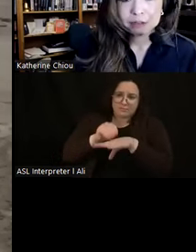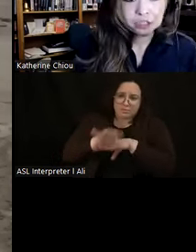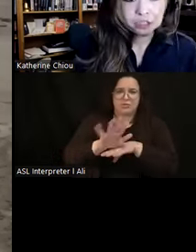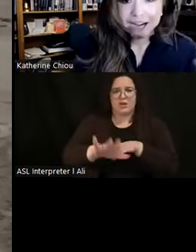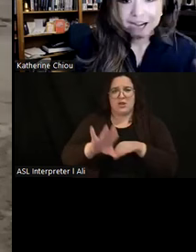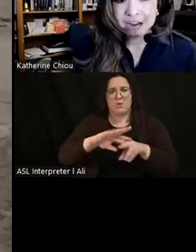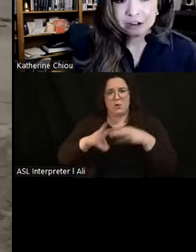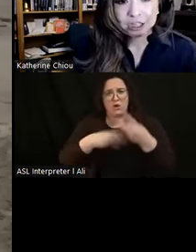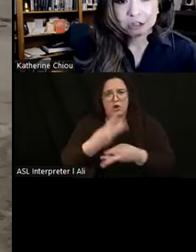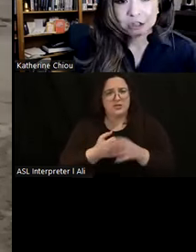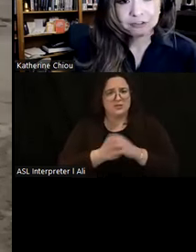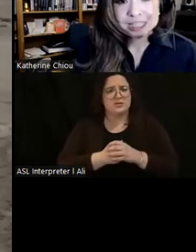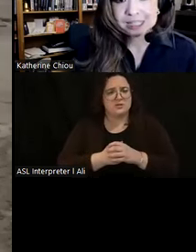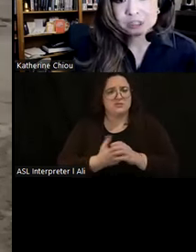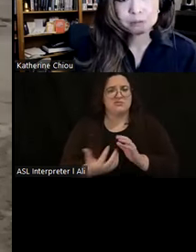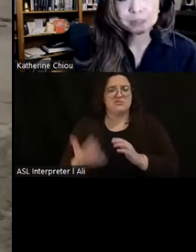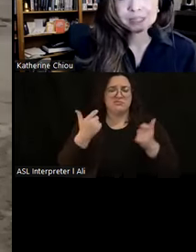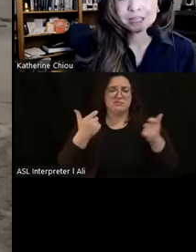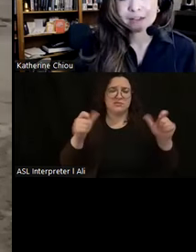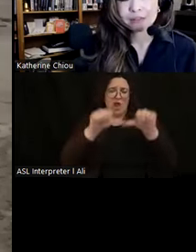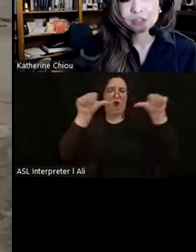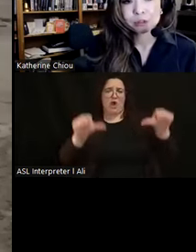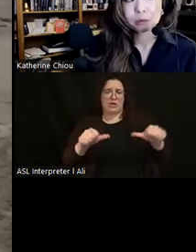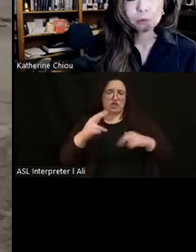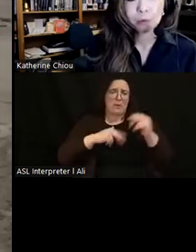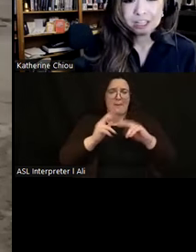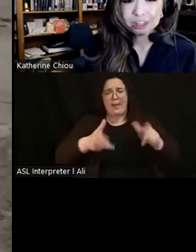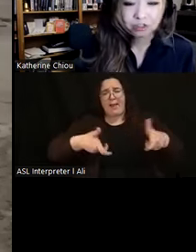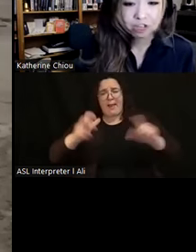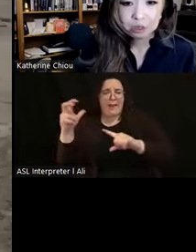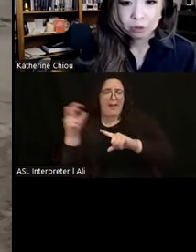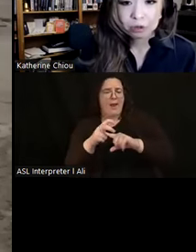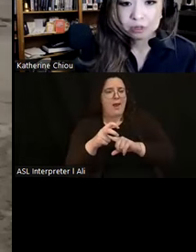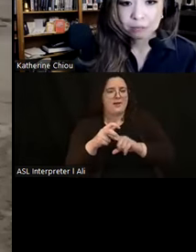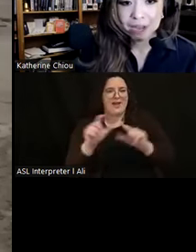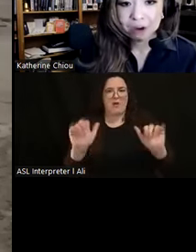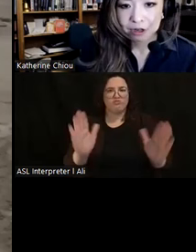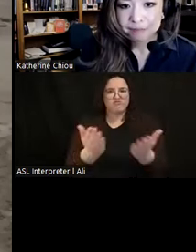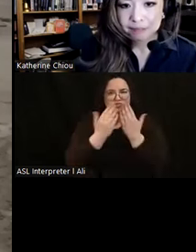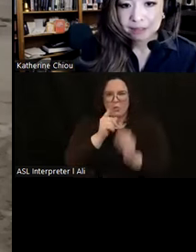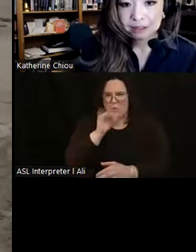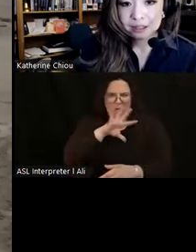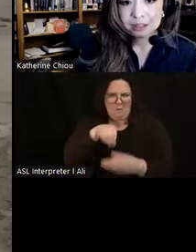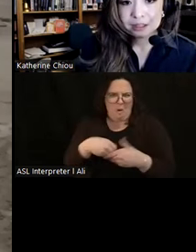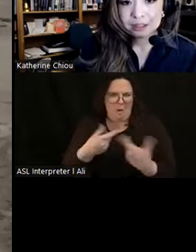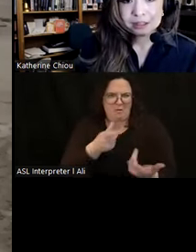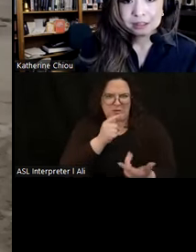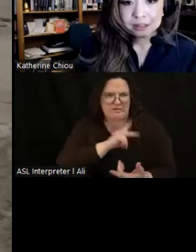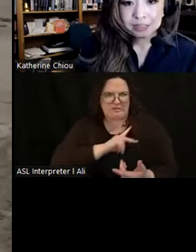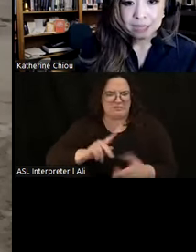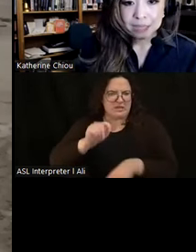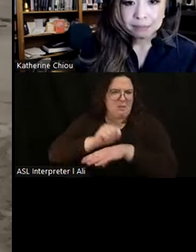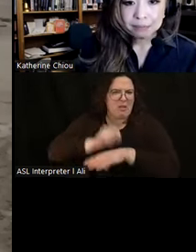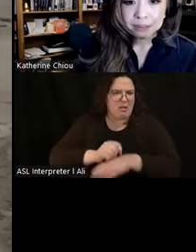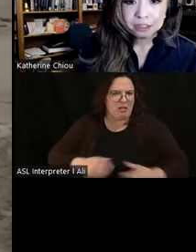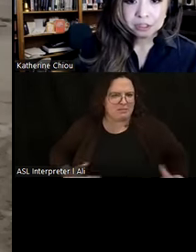From these grand architectural feats, let's zoom into the lives of those who are walking those very corridors of power. Step